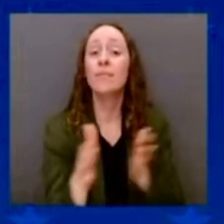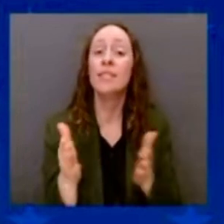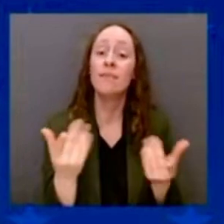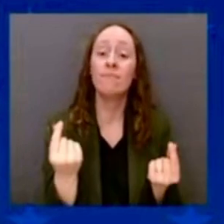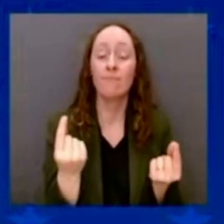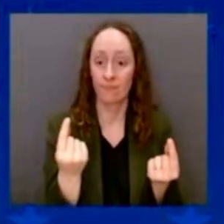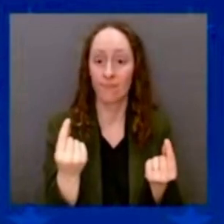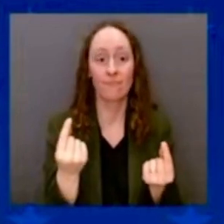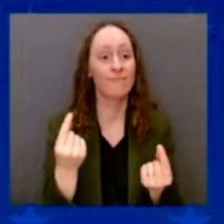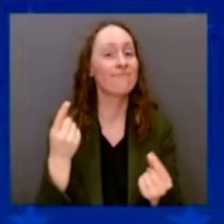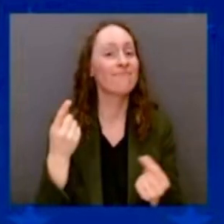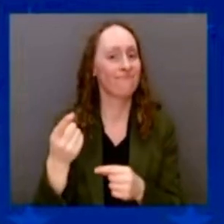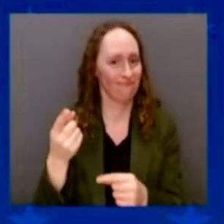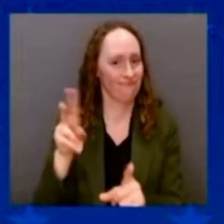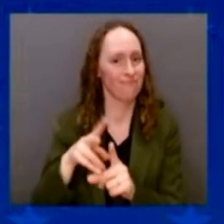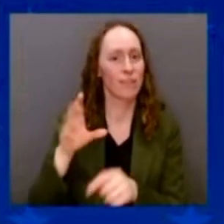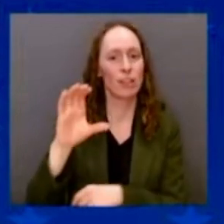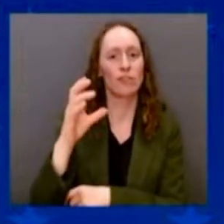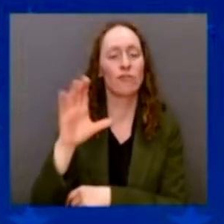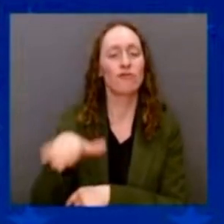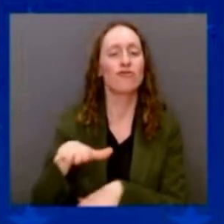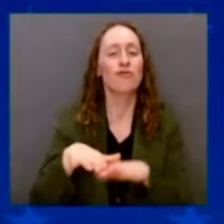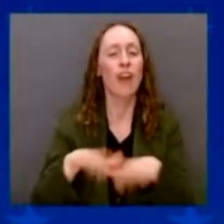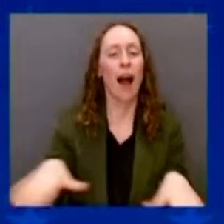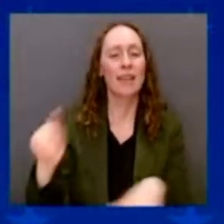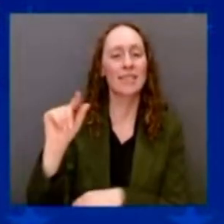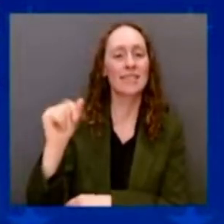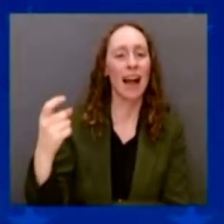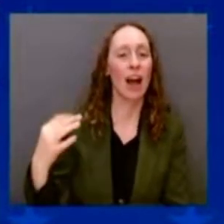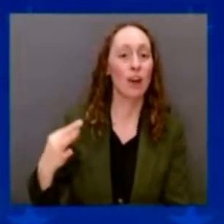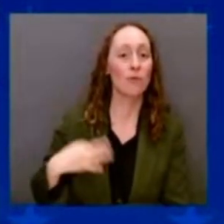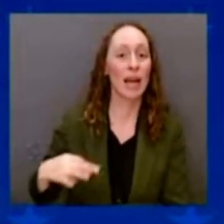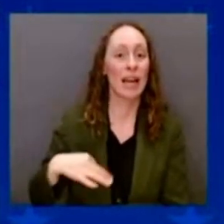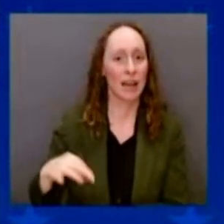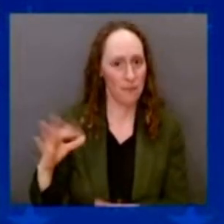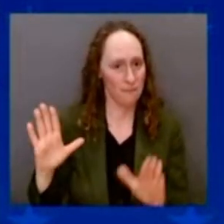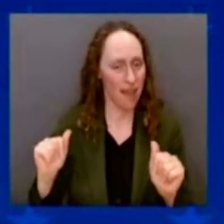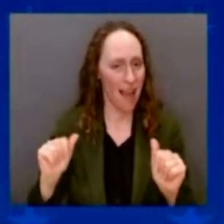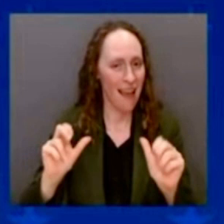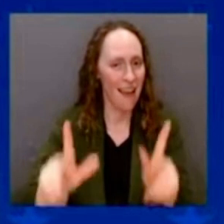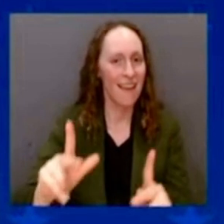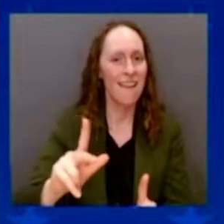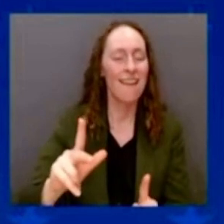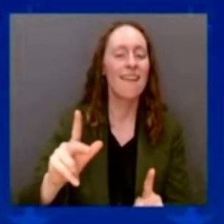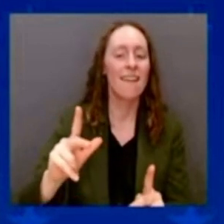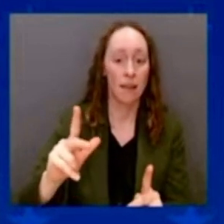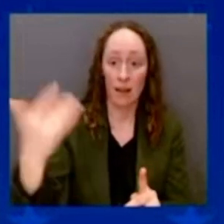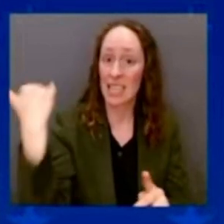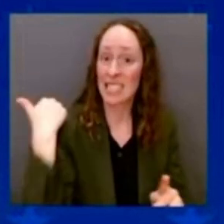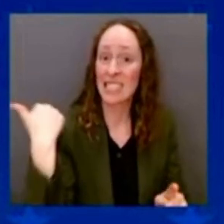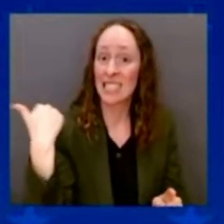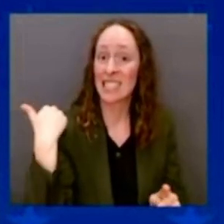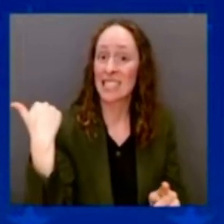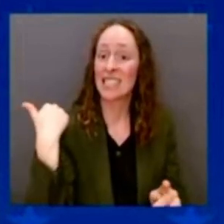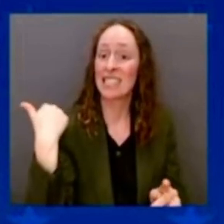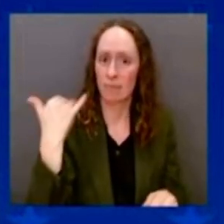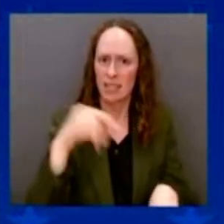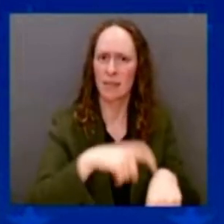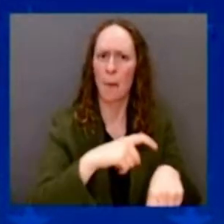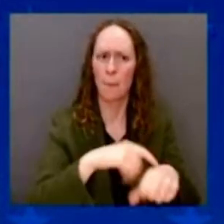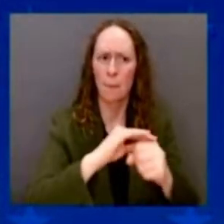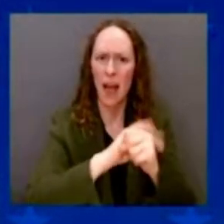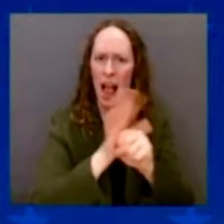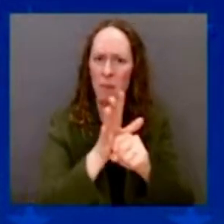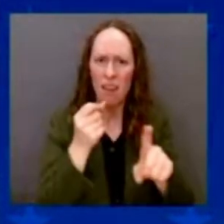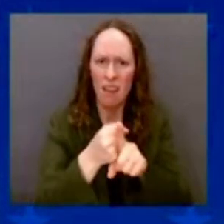pandemic, guess what? Child poverty was cut in half to the lowest level in all American history. And guess what? Because moms